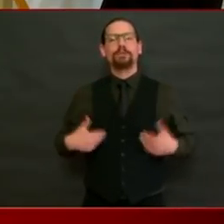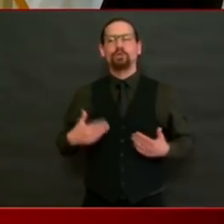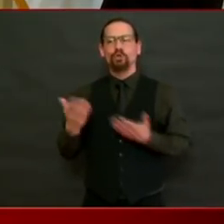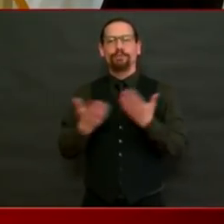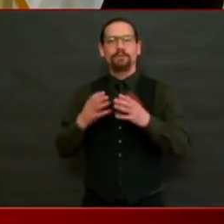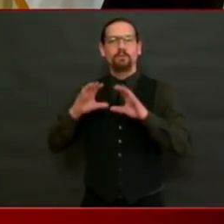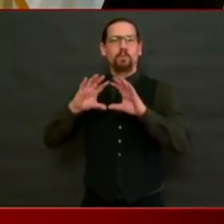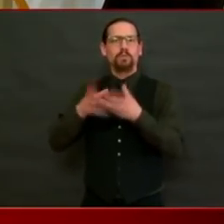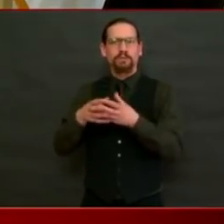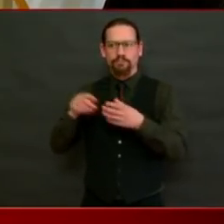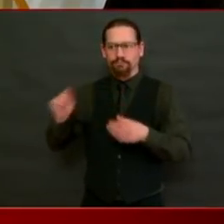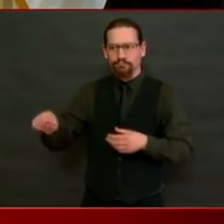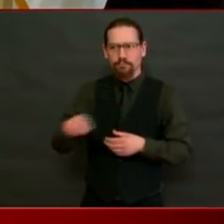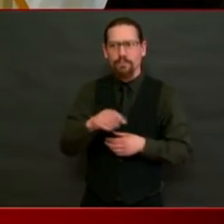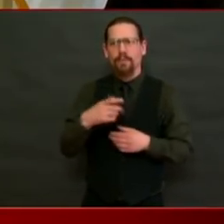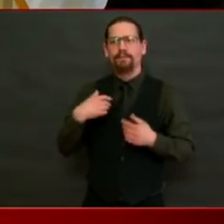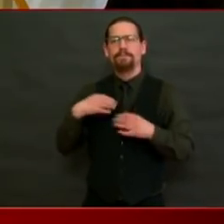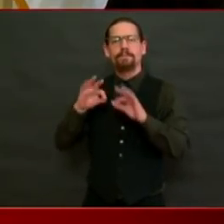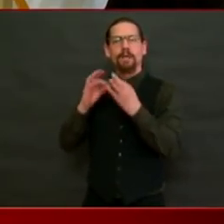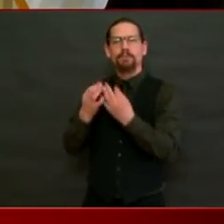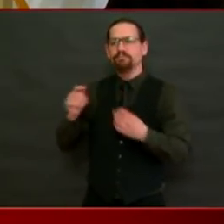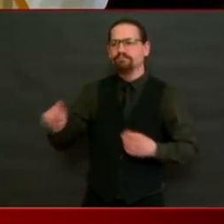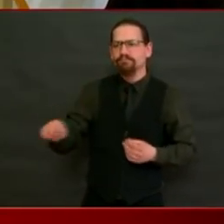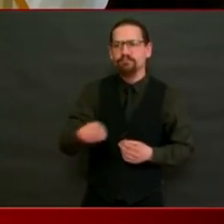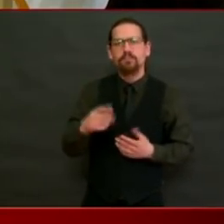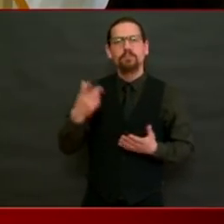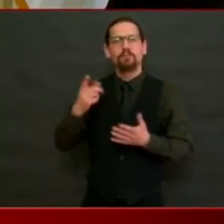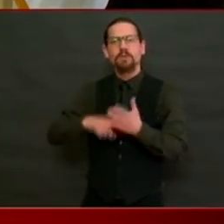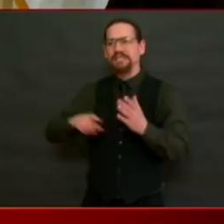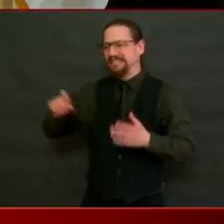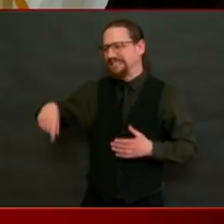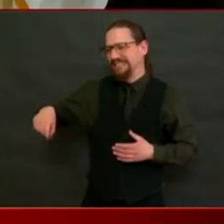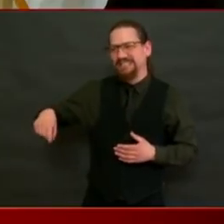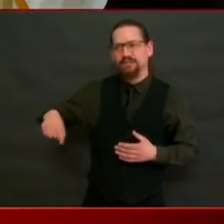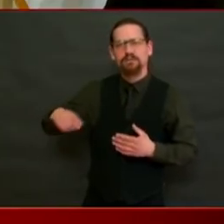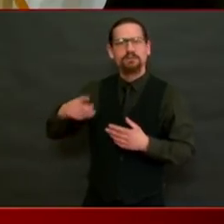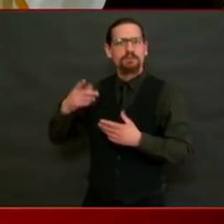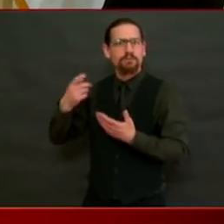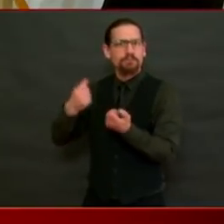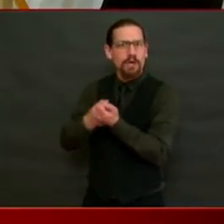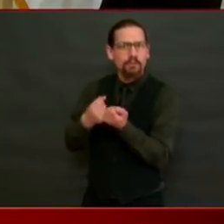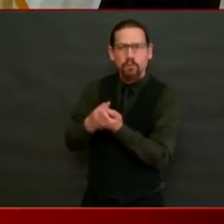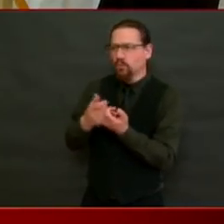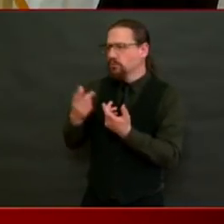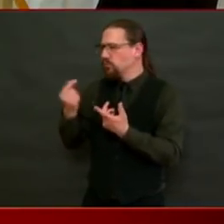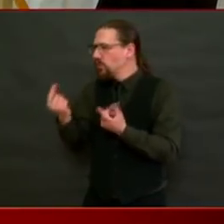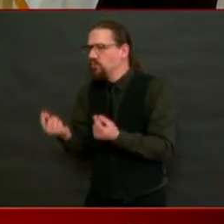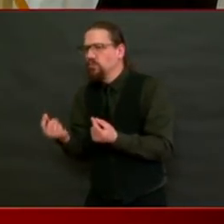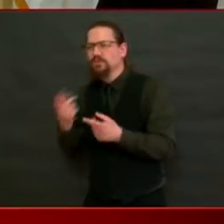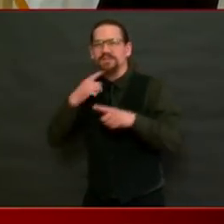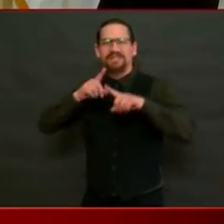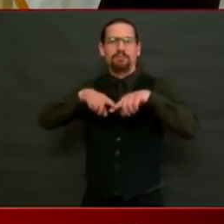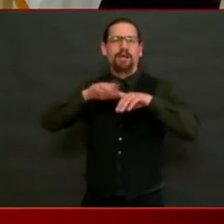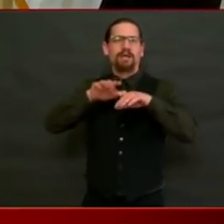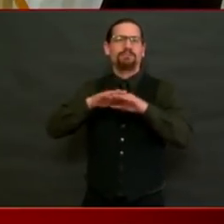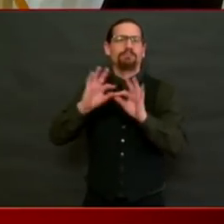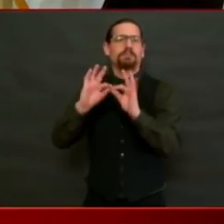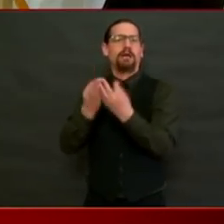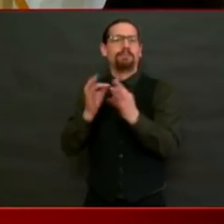need are available. It will obviously vary for each family